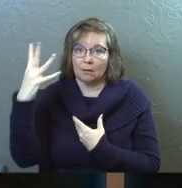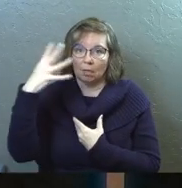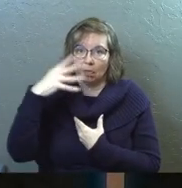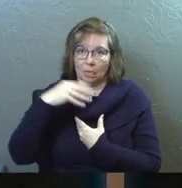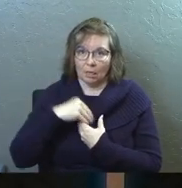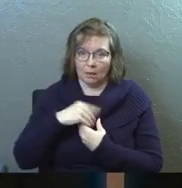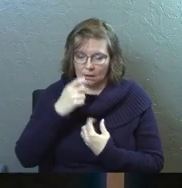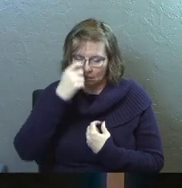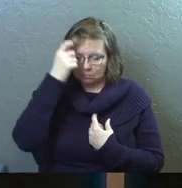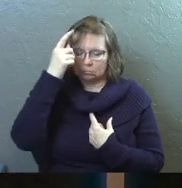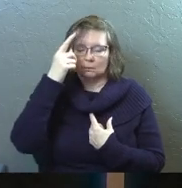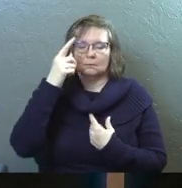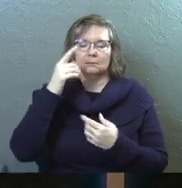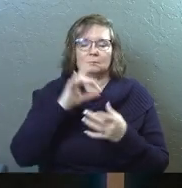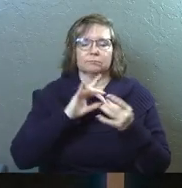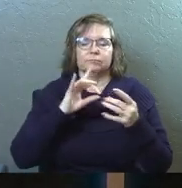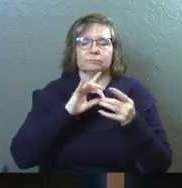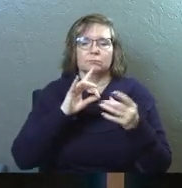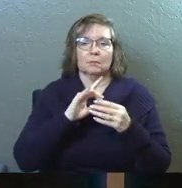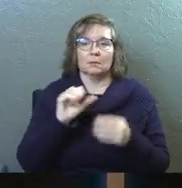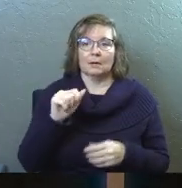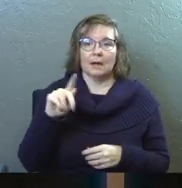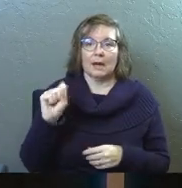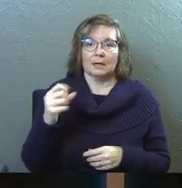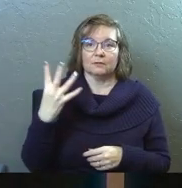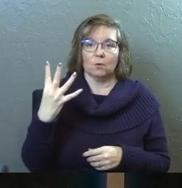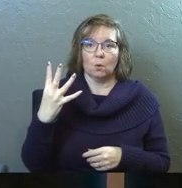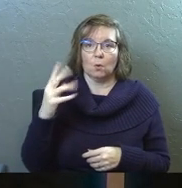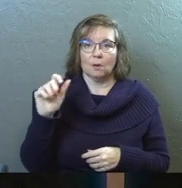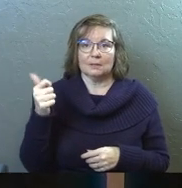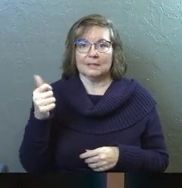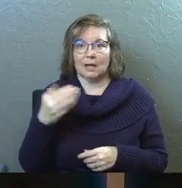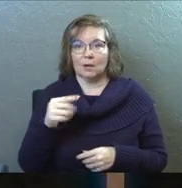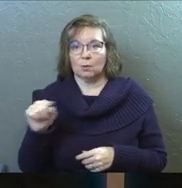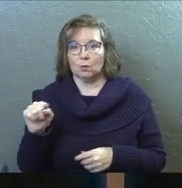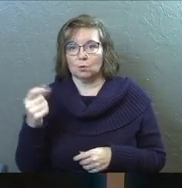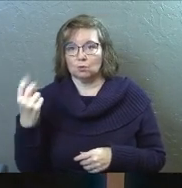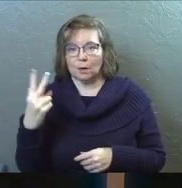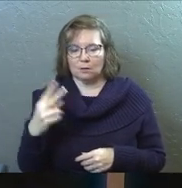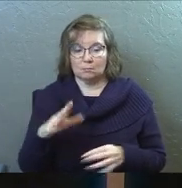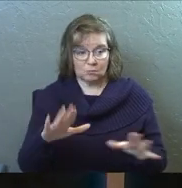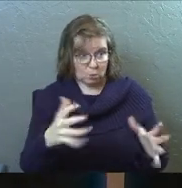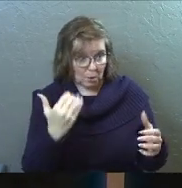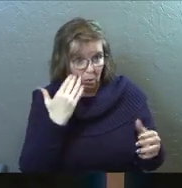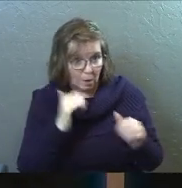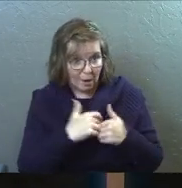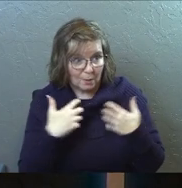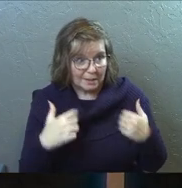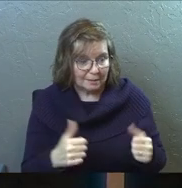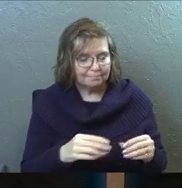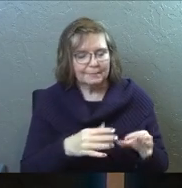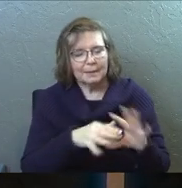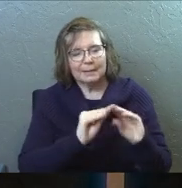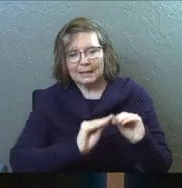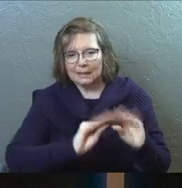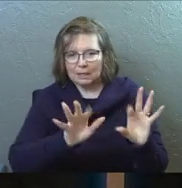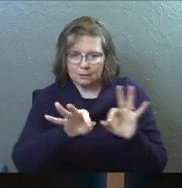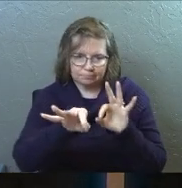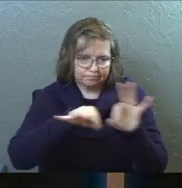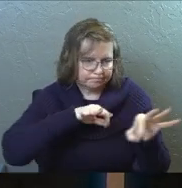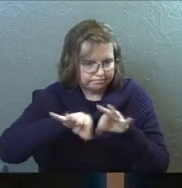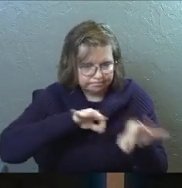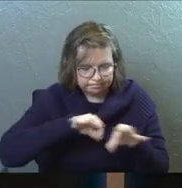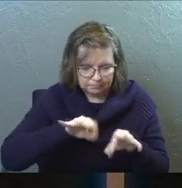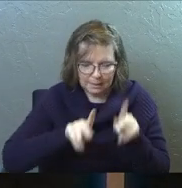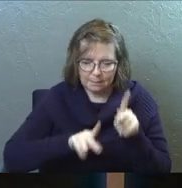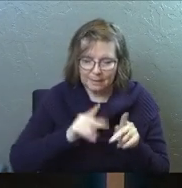stands up. This is what he says in Acts 4, 10 through 12. Do you want to know how he was healed? Let me clearly state to all of you